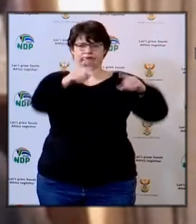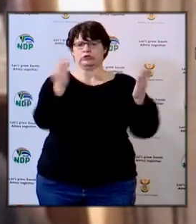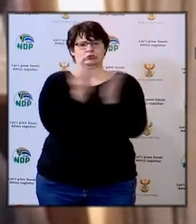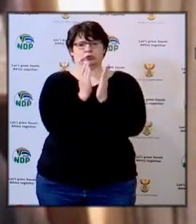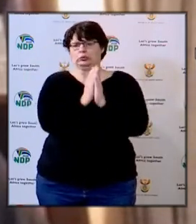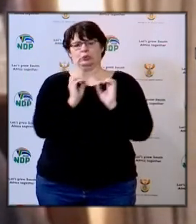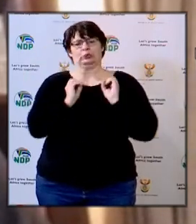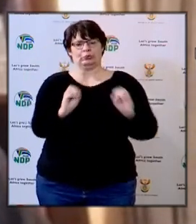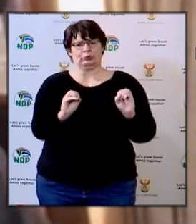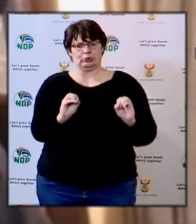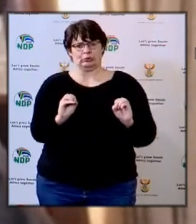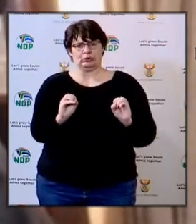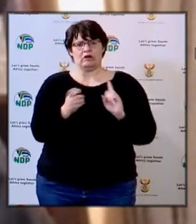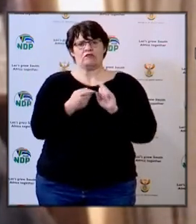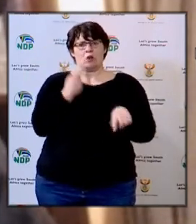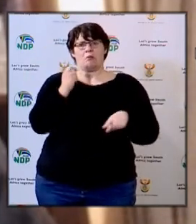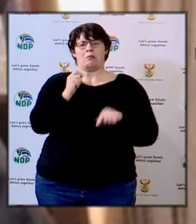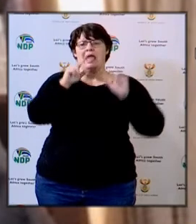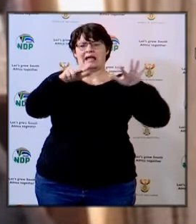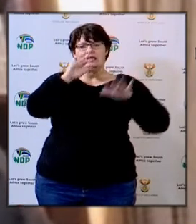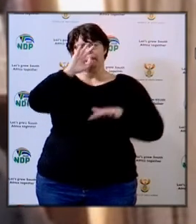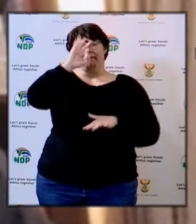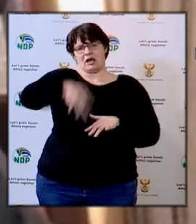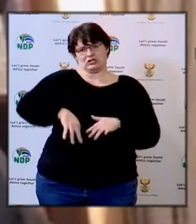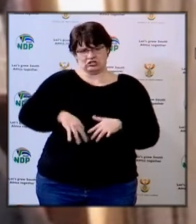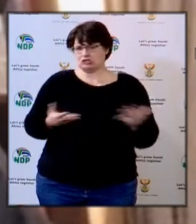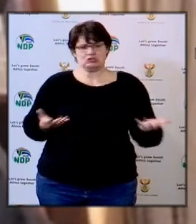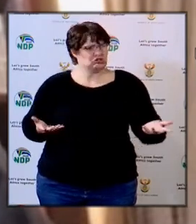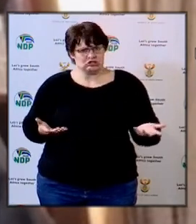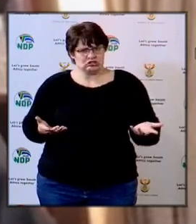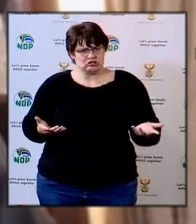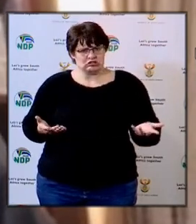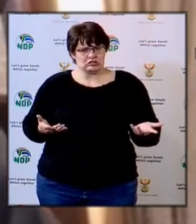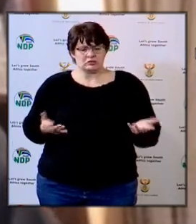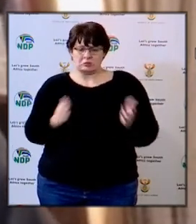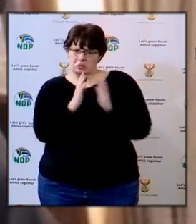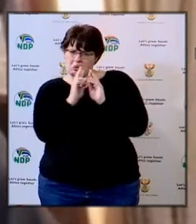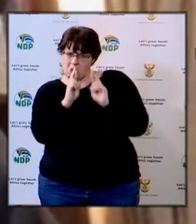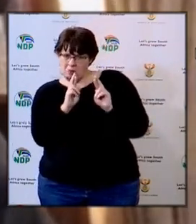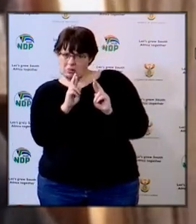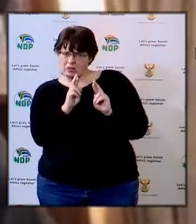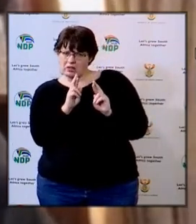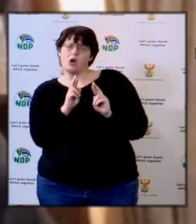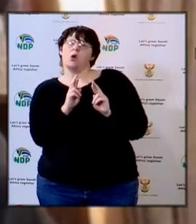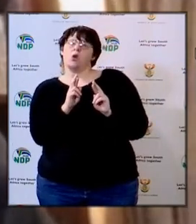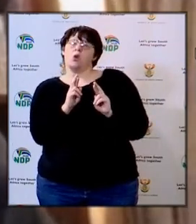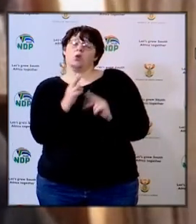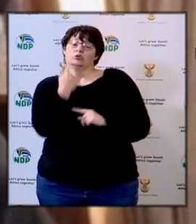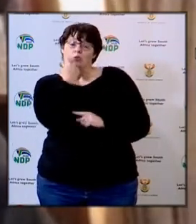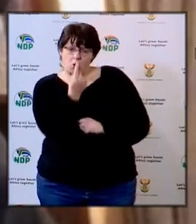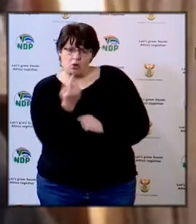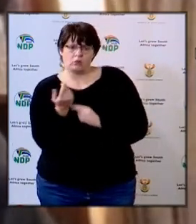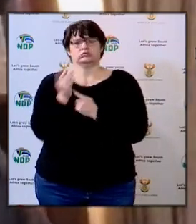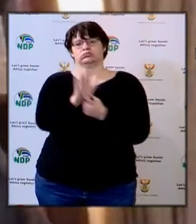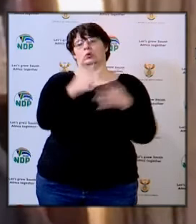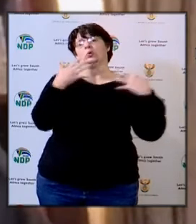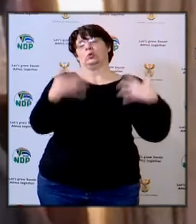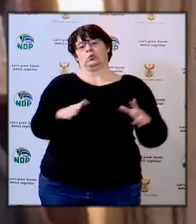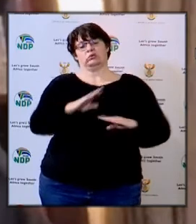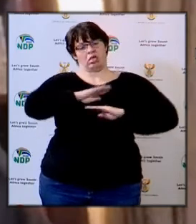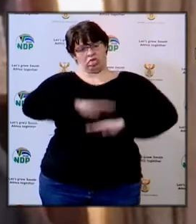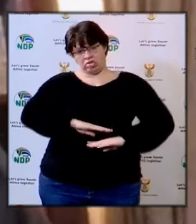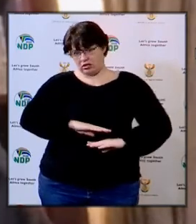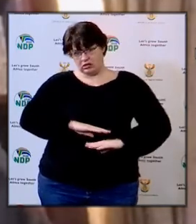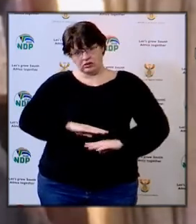been at the school since the 18th of March. We just hope that they'll show themselves on Monday tomorrow